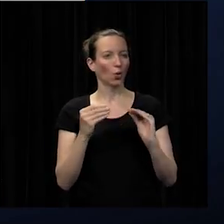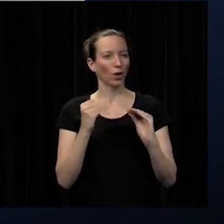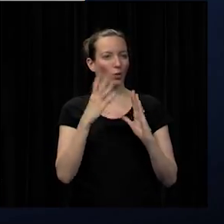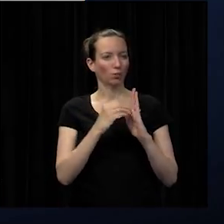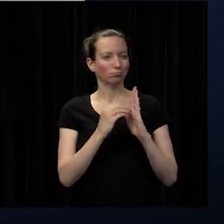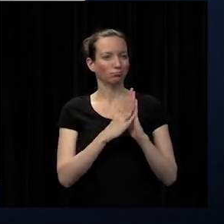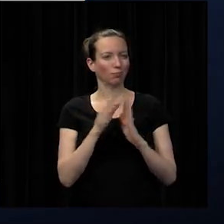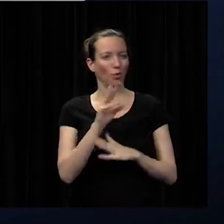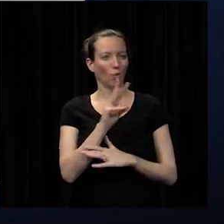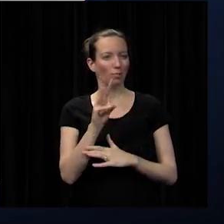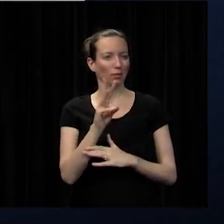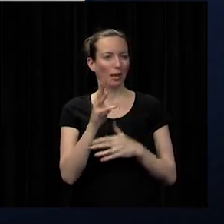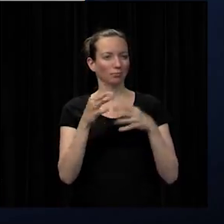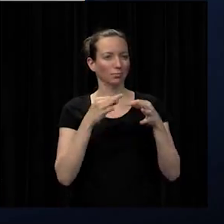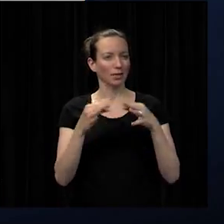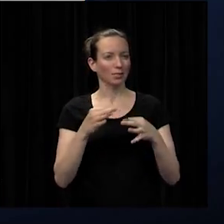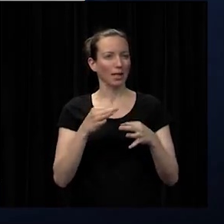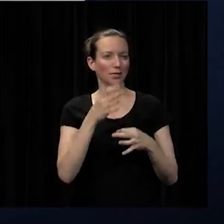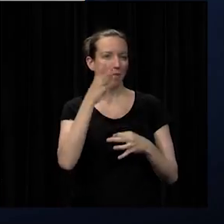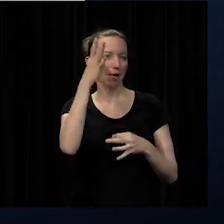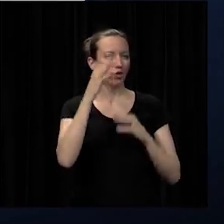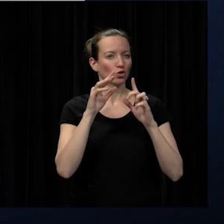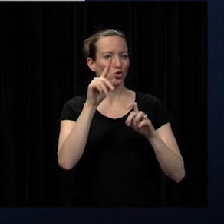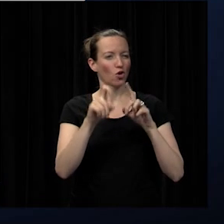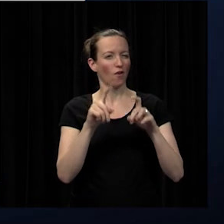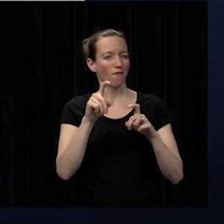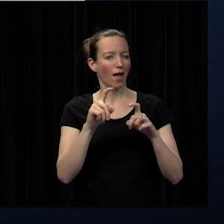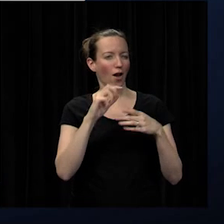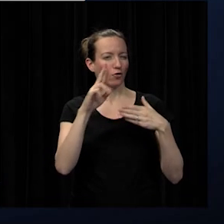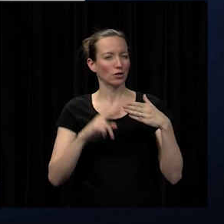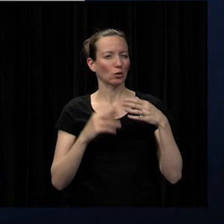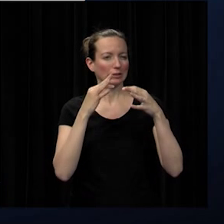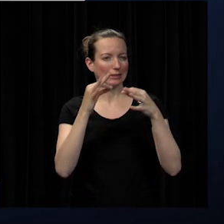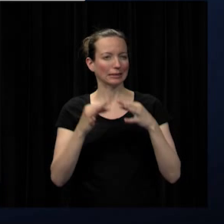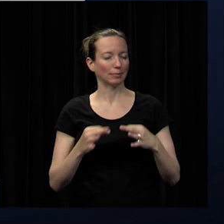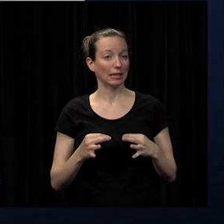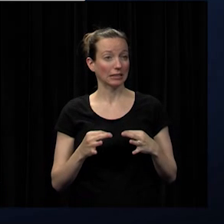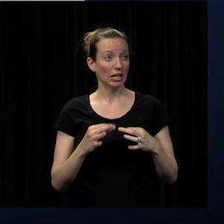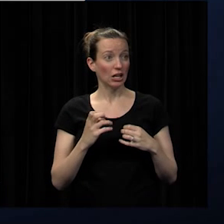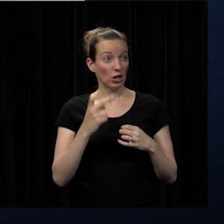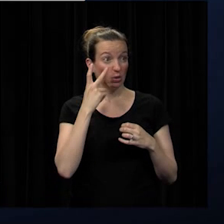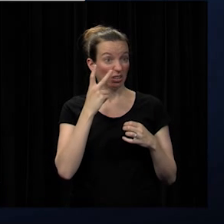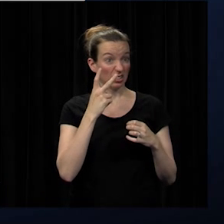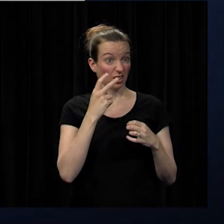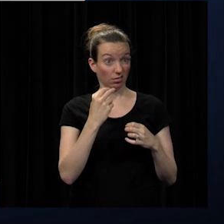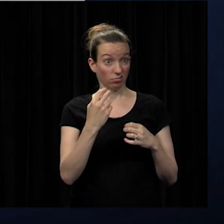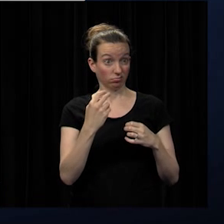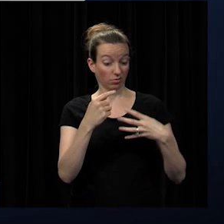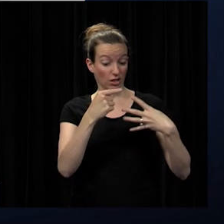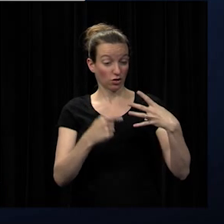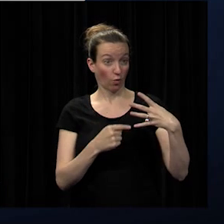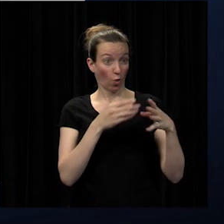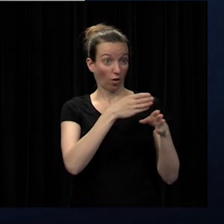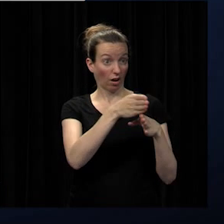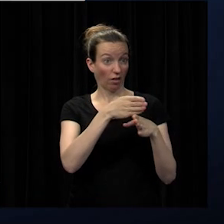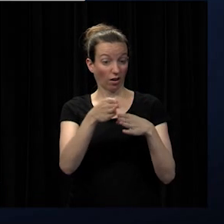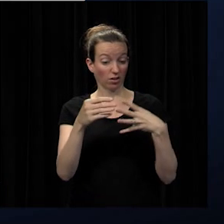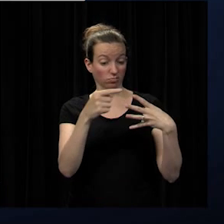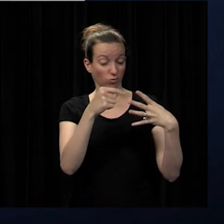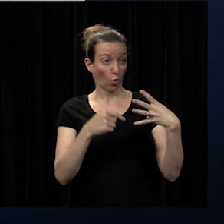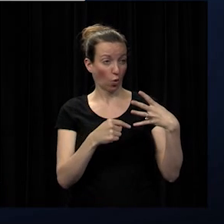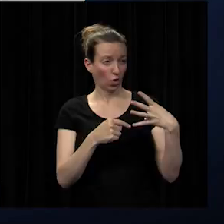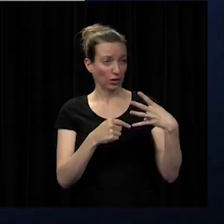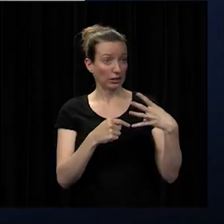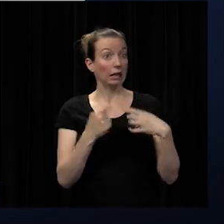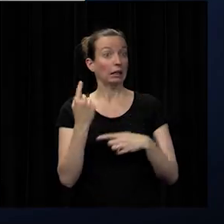parent survey and some of the results and you can see that even though in these four particular areas that we picked even though we are very high